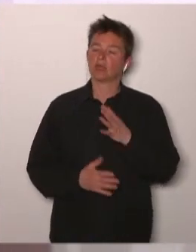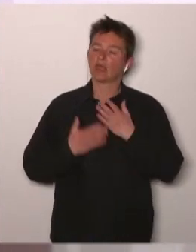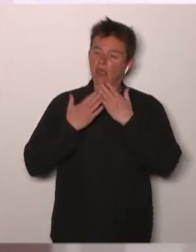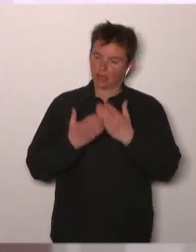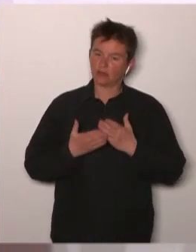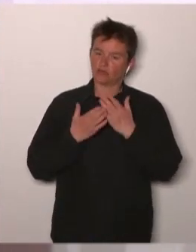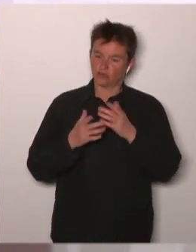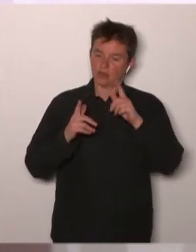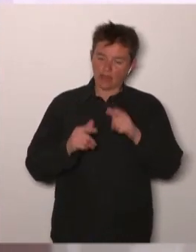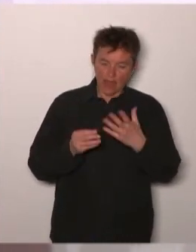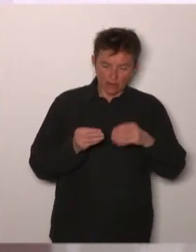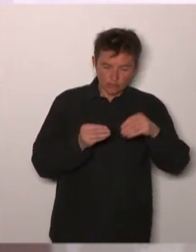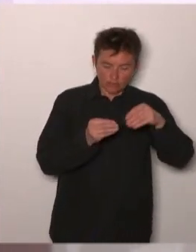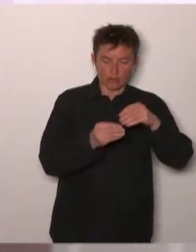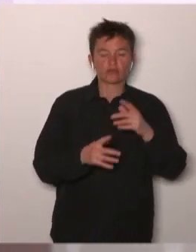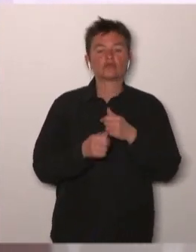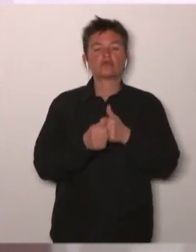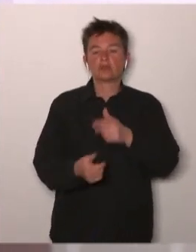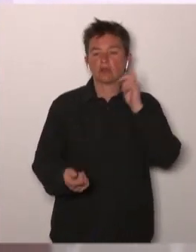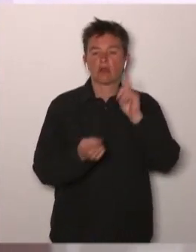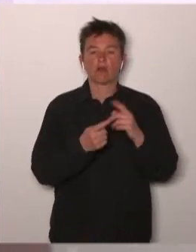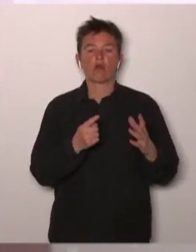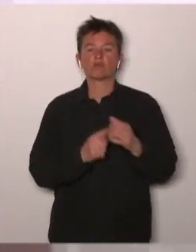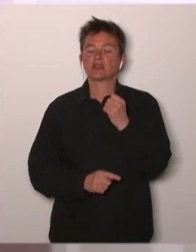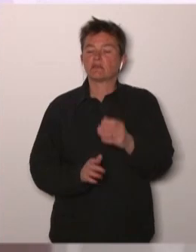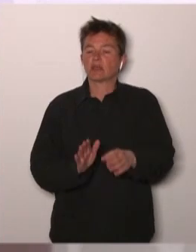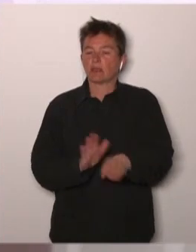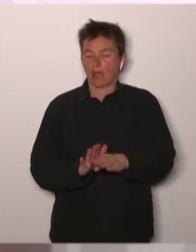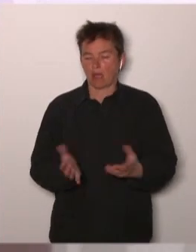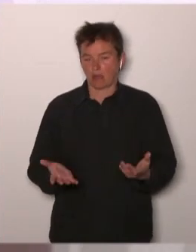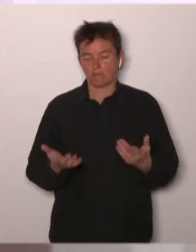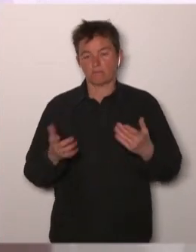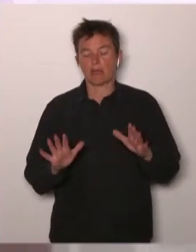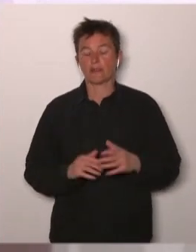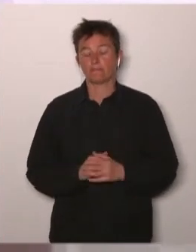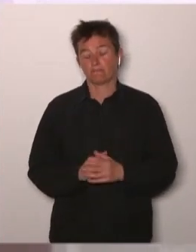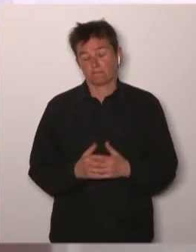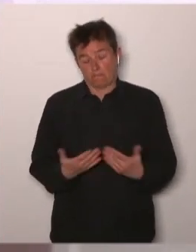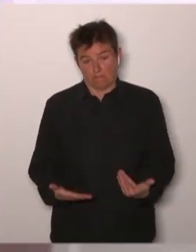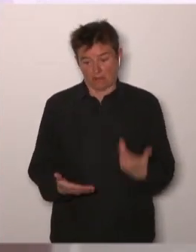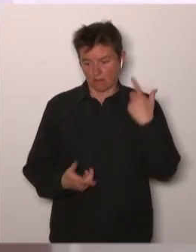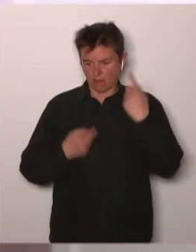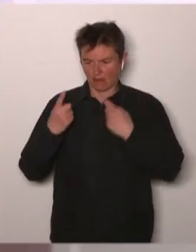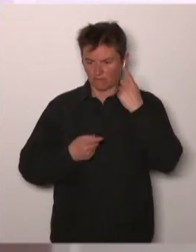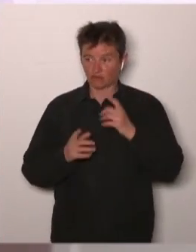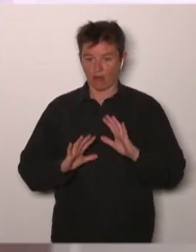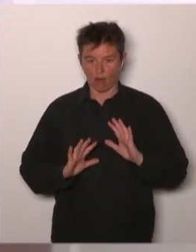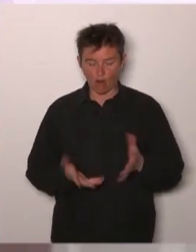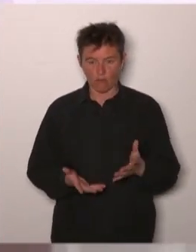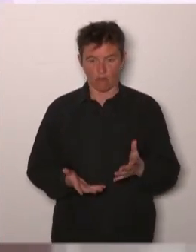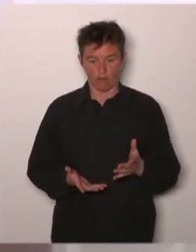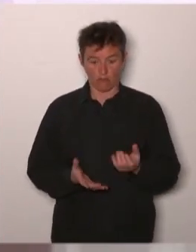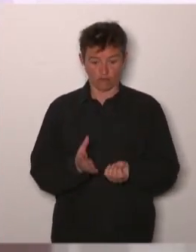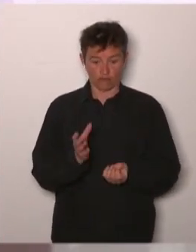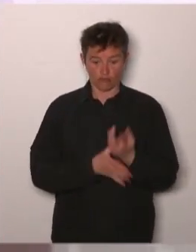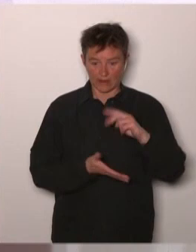a new technology works, but then the next question is how do you integrate this new technology